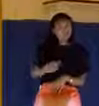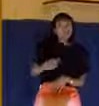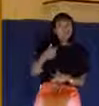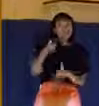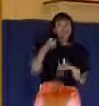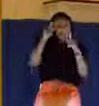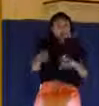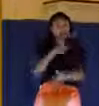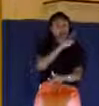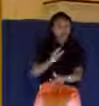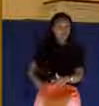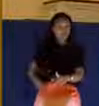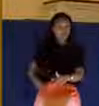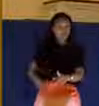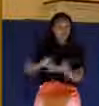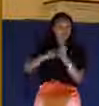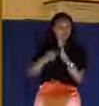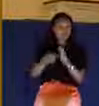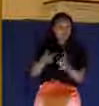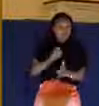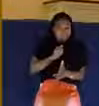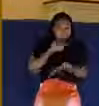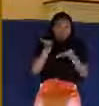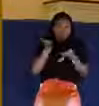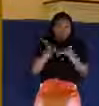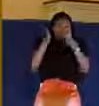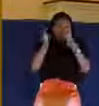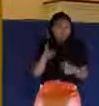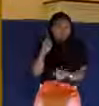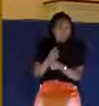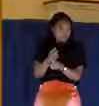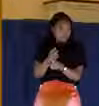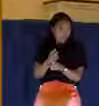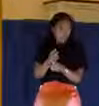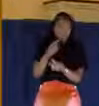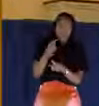what? His servant. So now he's submitting to the Lordship of Christ.